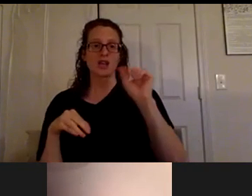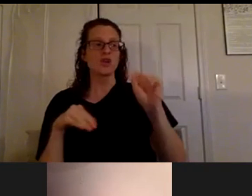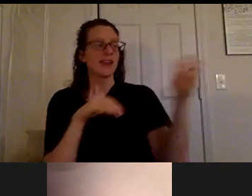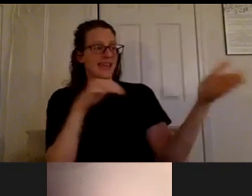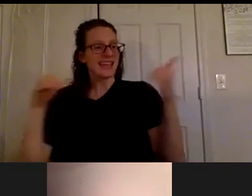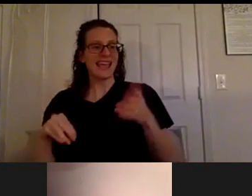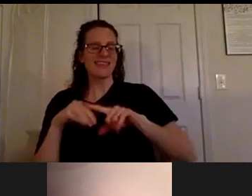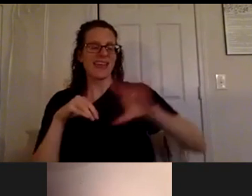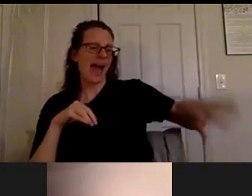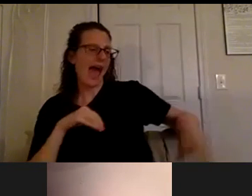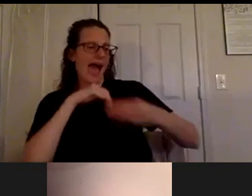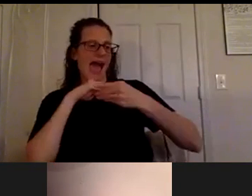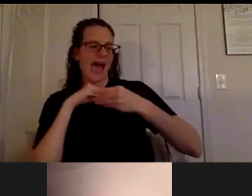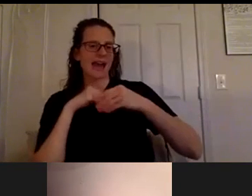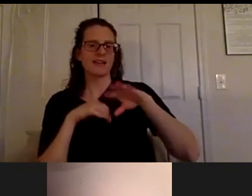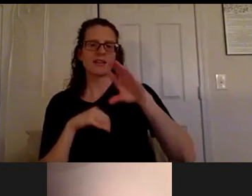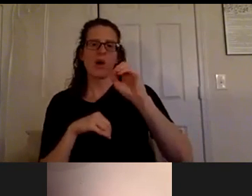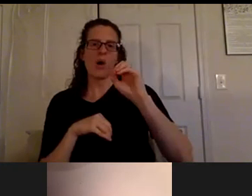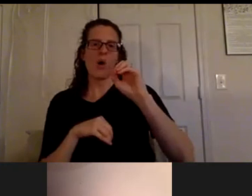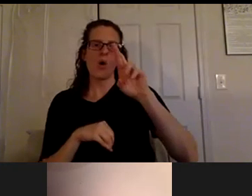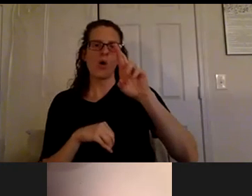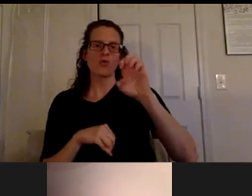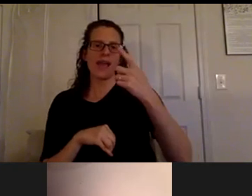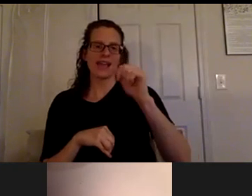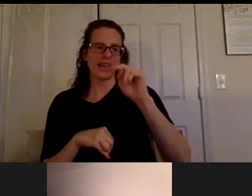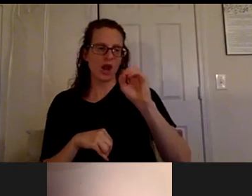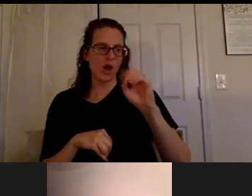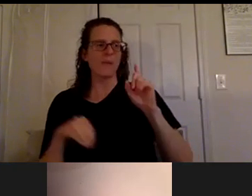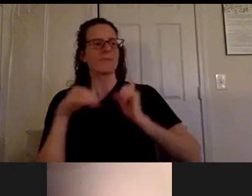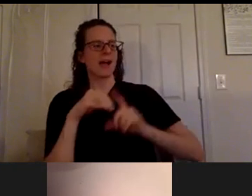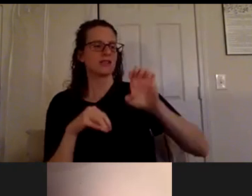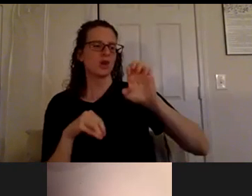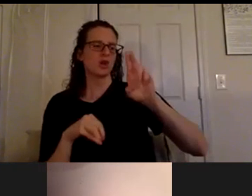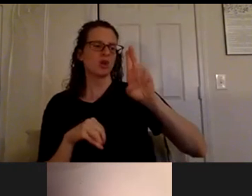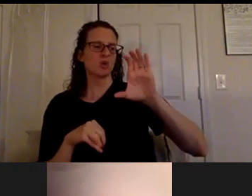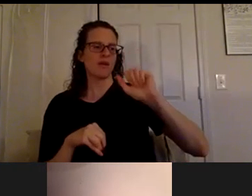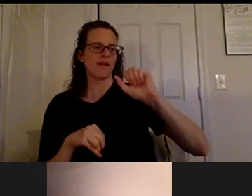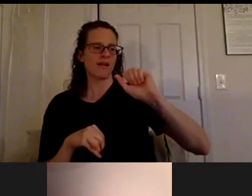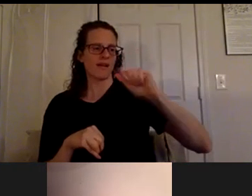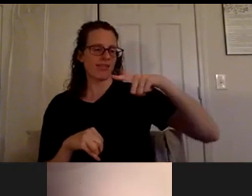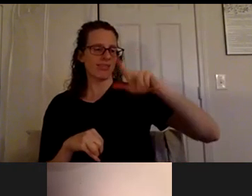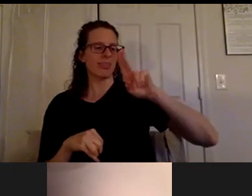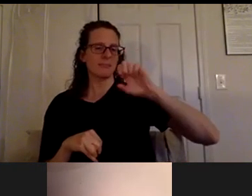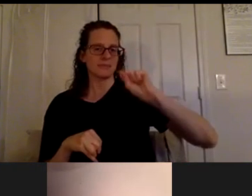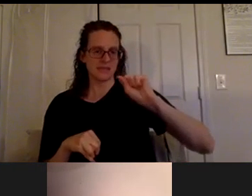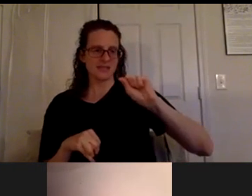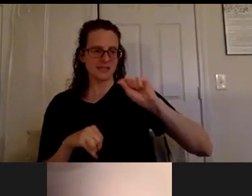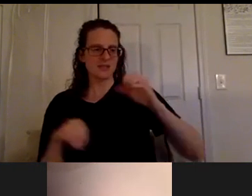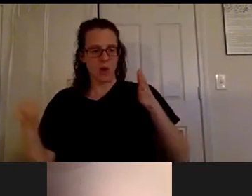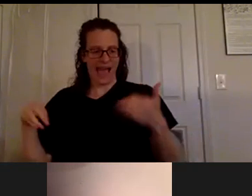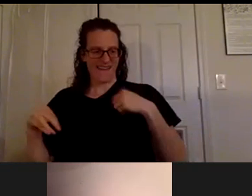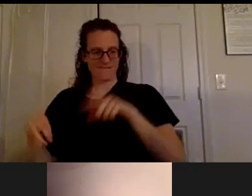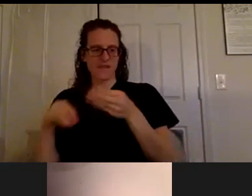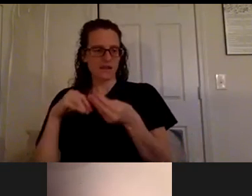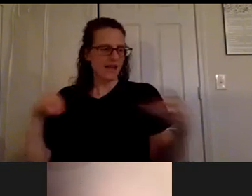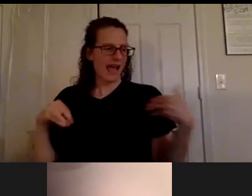and add the eucalyptus radia um the other suggestion um is adding